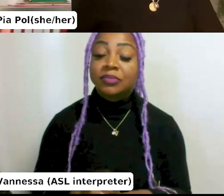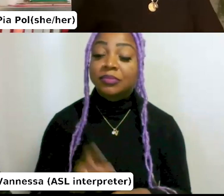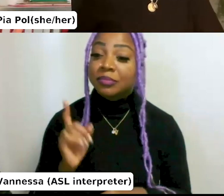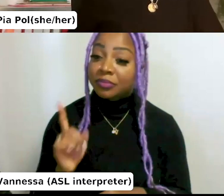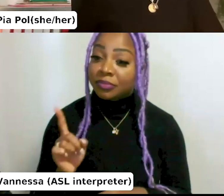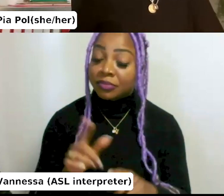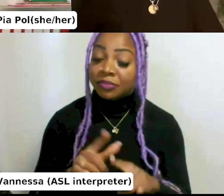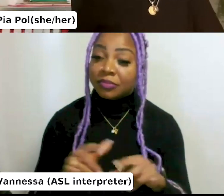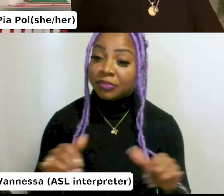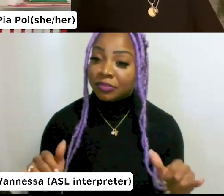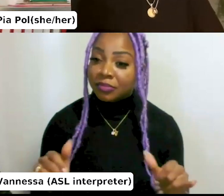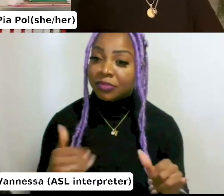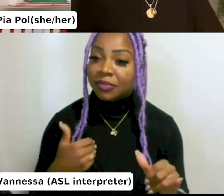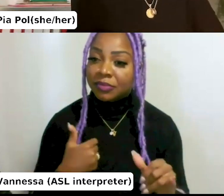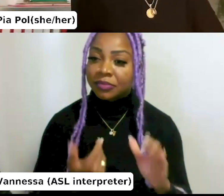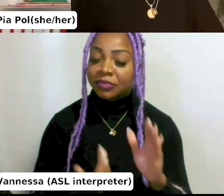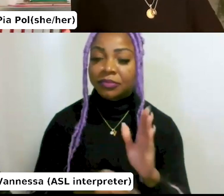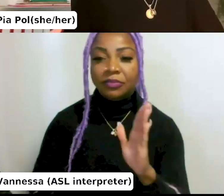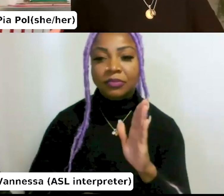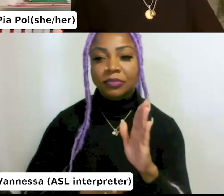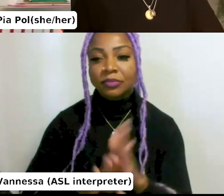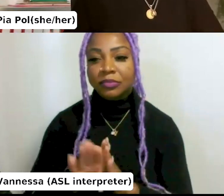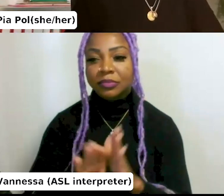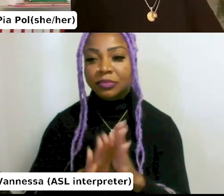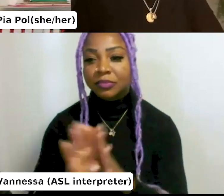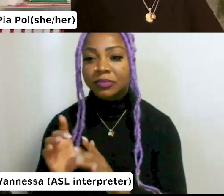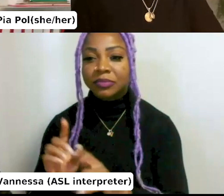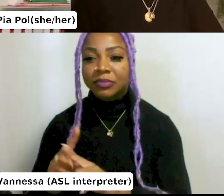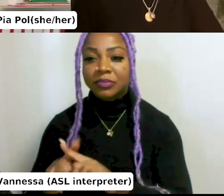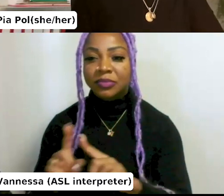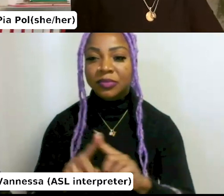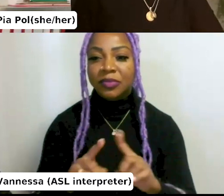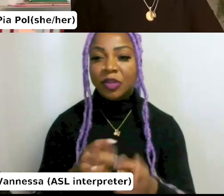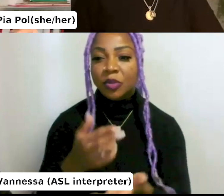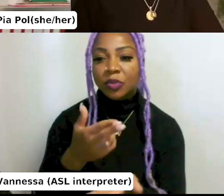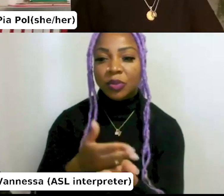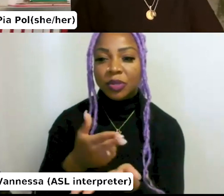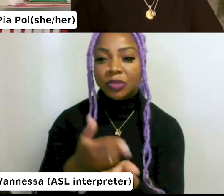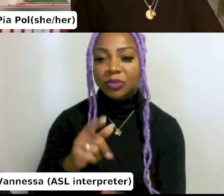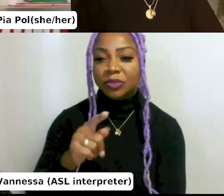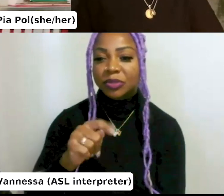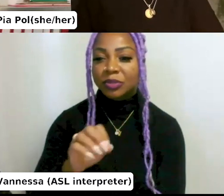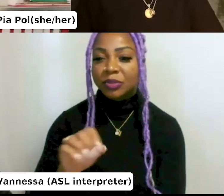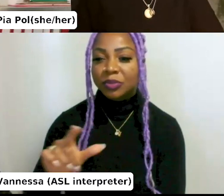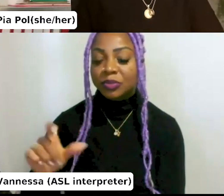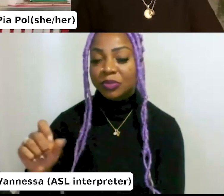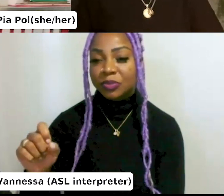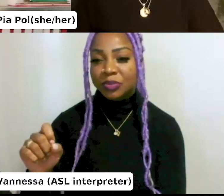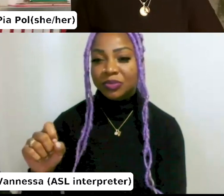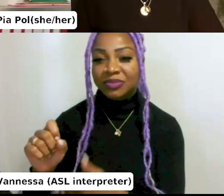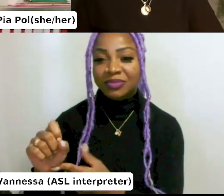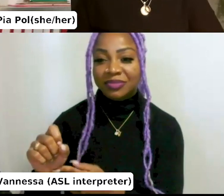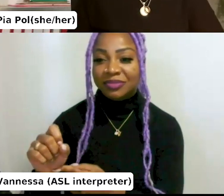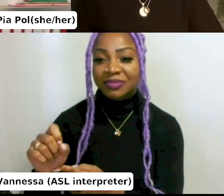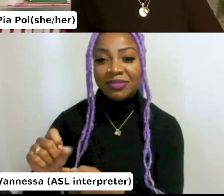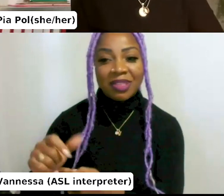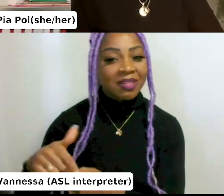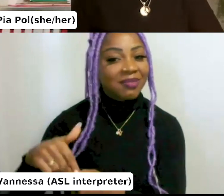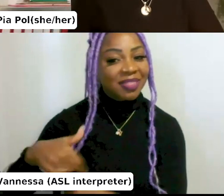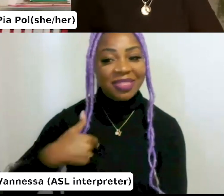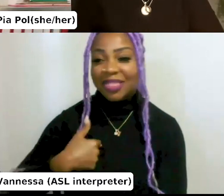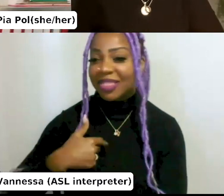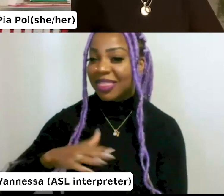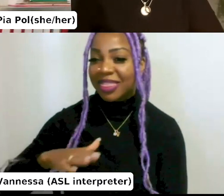there's also this development of all these new tools that are working with, and that's also something which I did not expect,